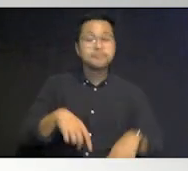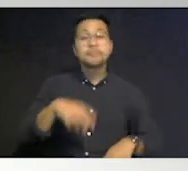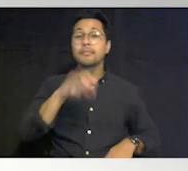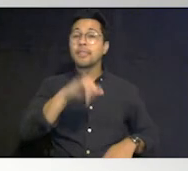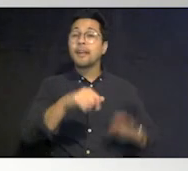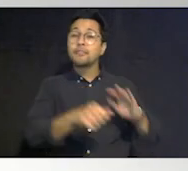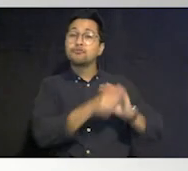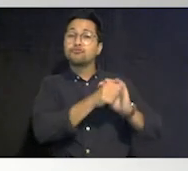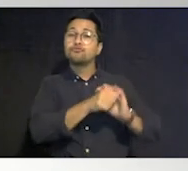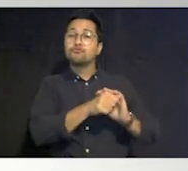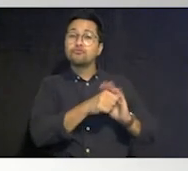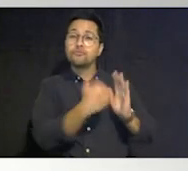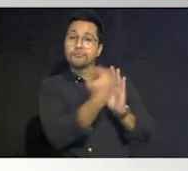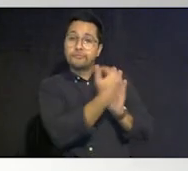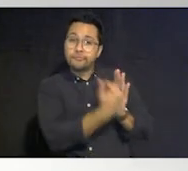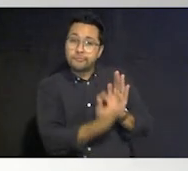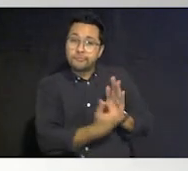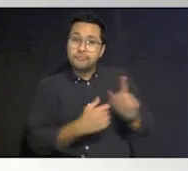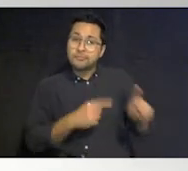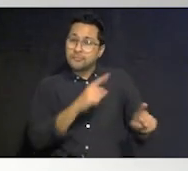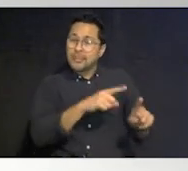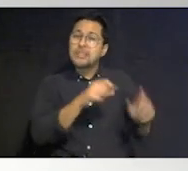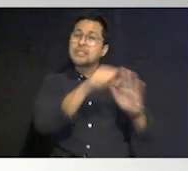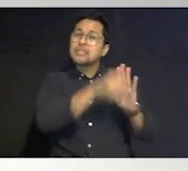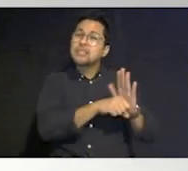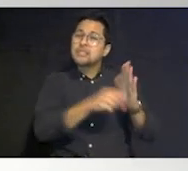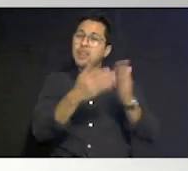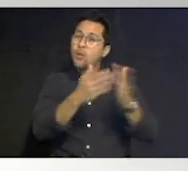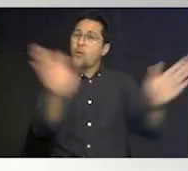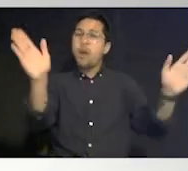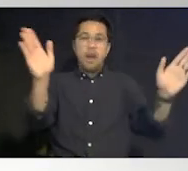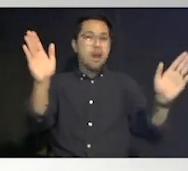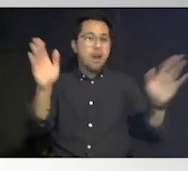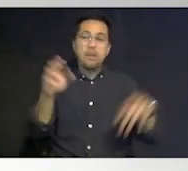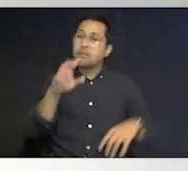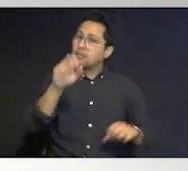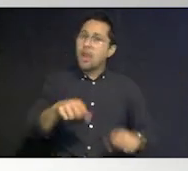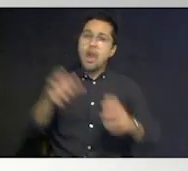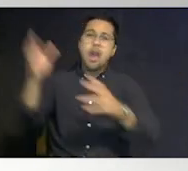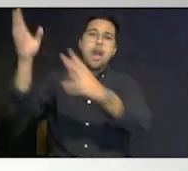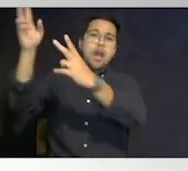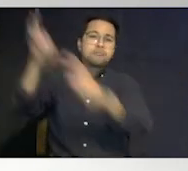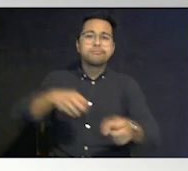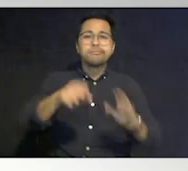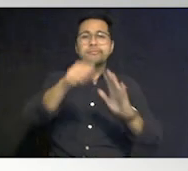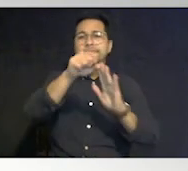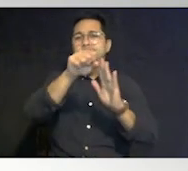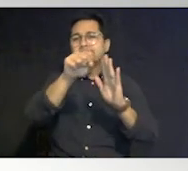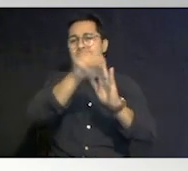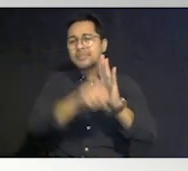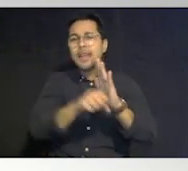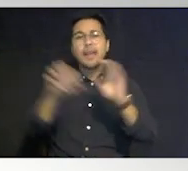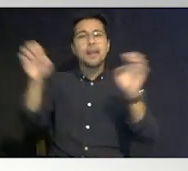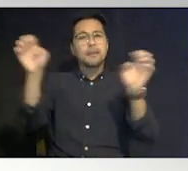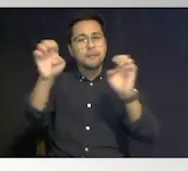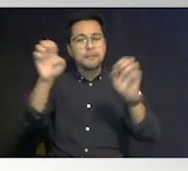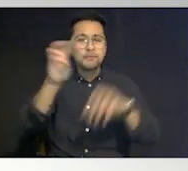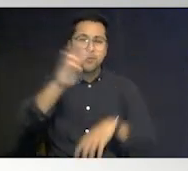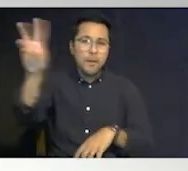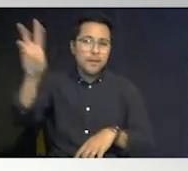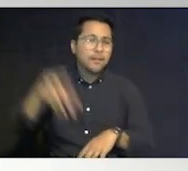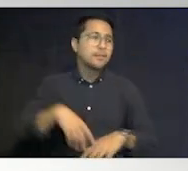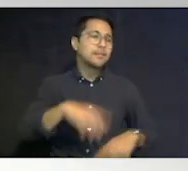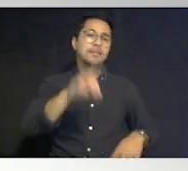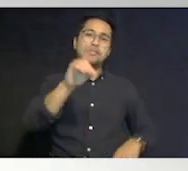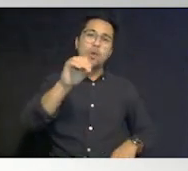shelter registry is a statewide shelter registry you can get to it from the state emergency management website from the department of health